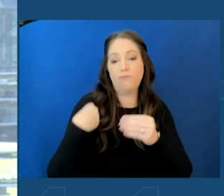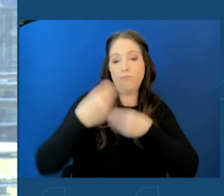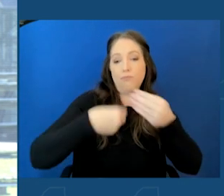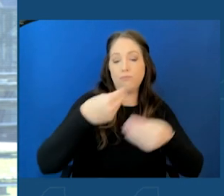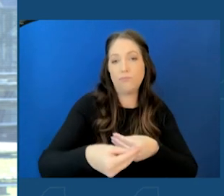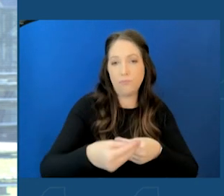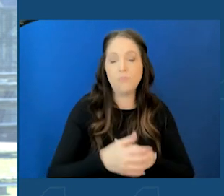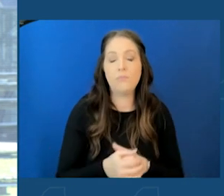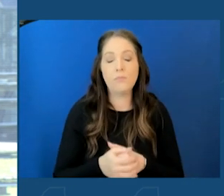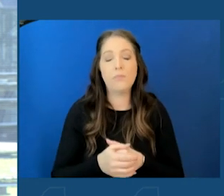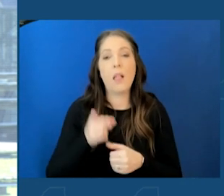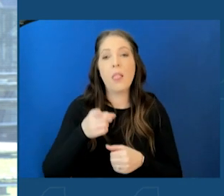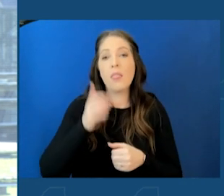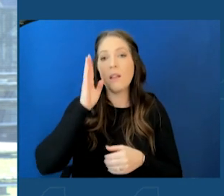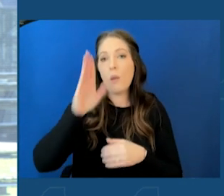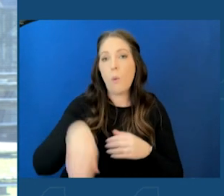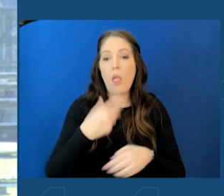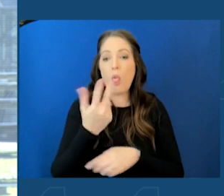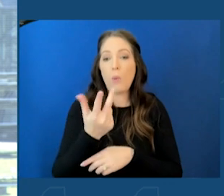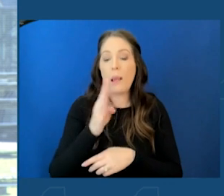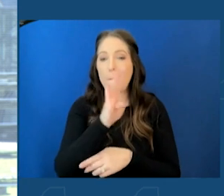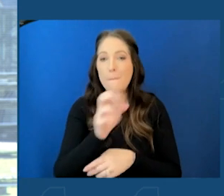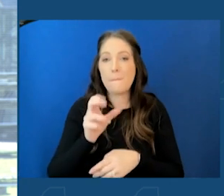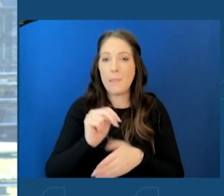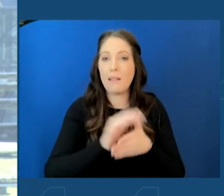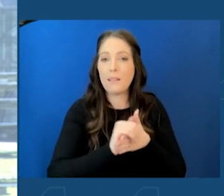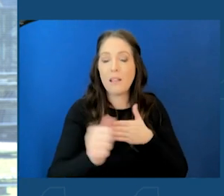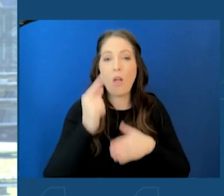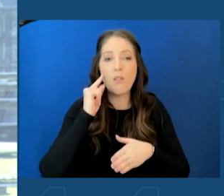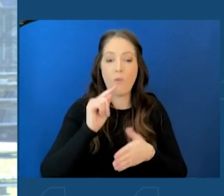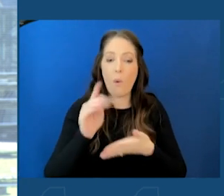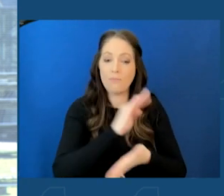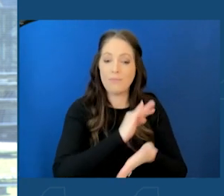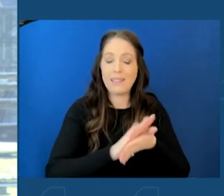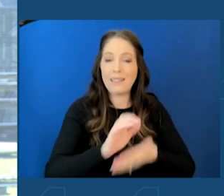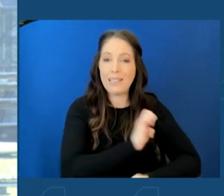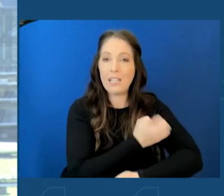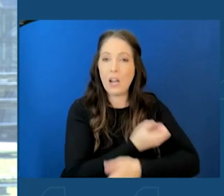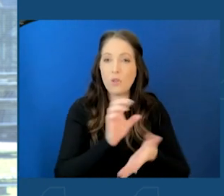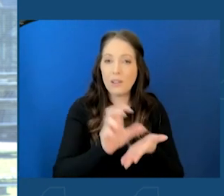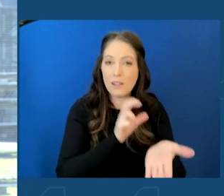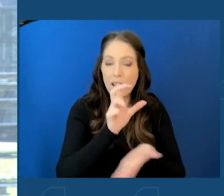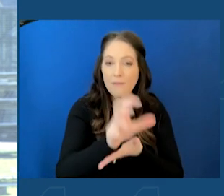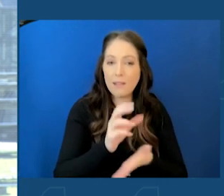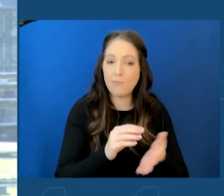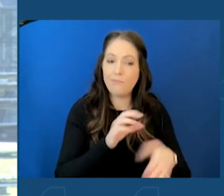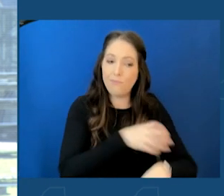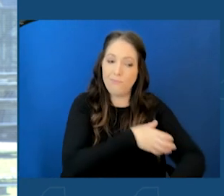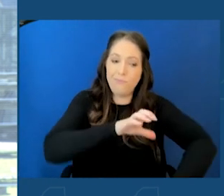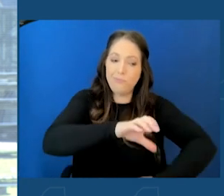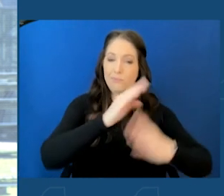going to spur over $3 billion worth of clean energy investments, powering many more homes. So now, again, we're talking about